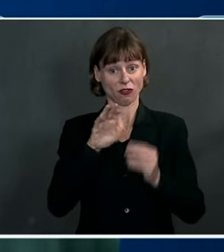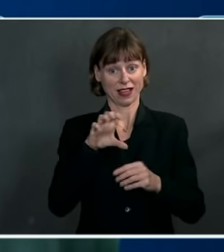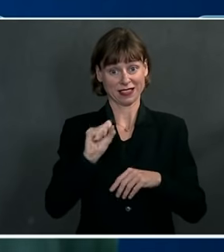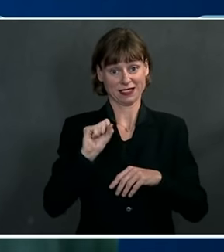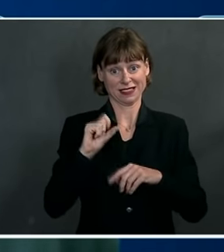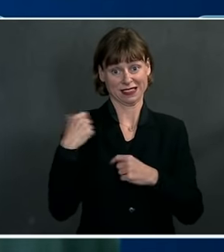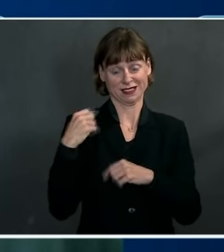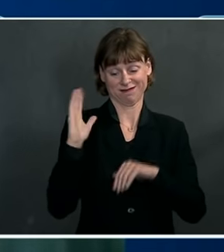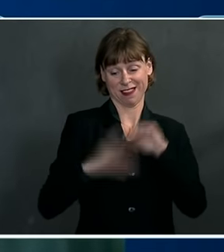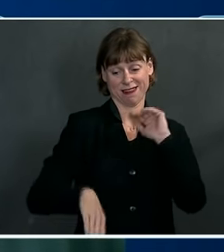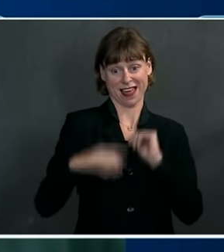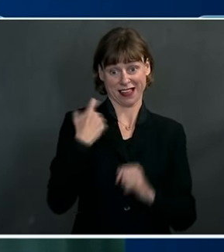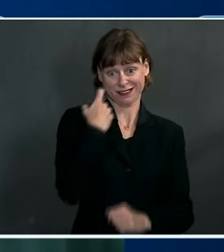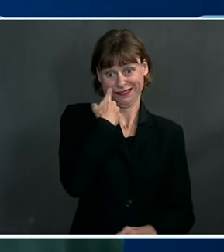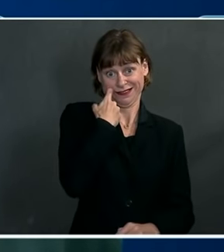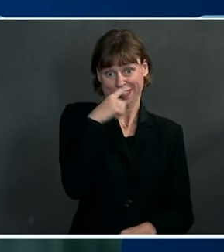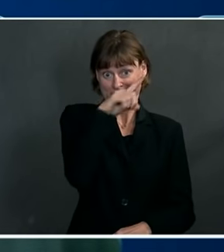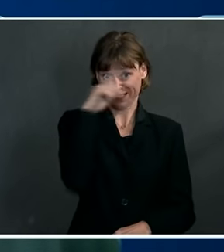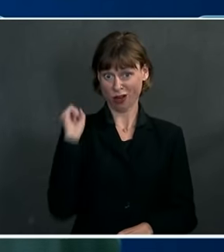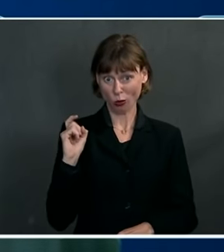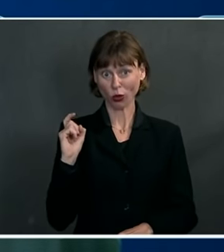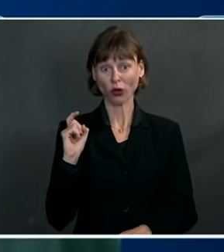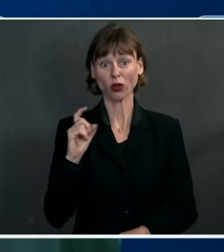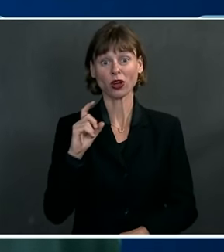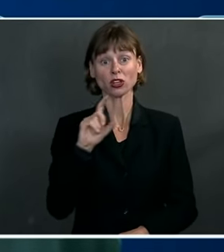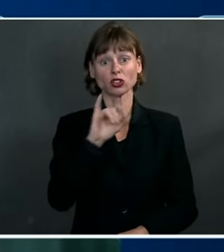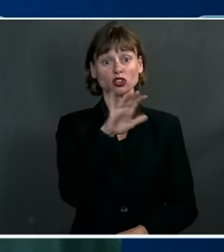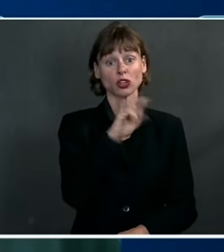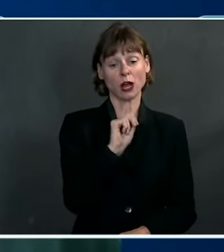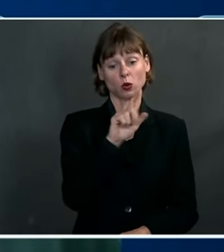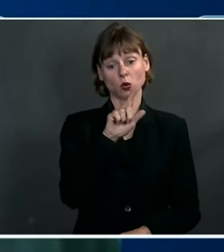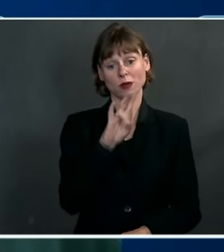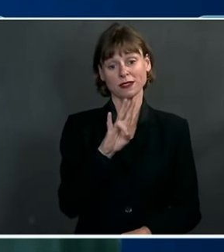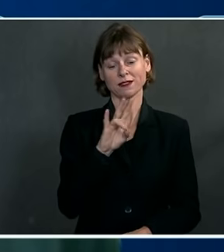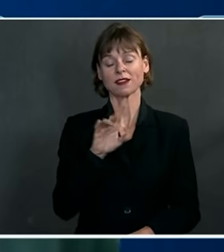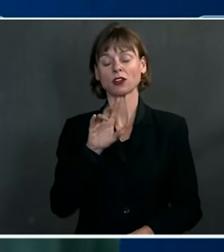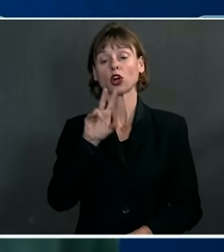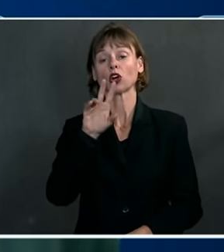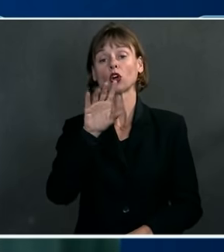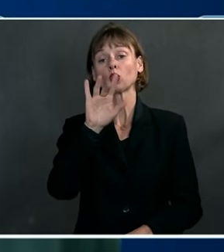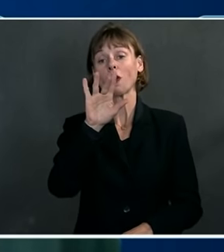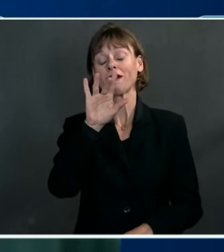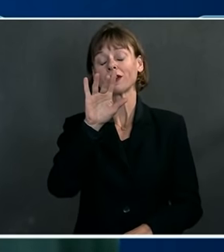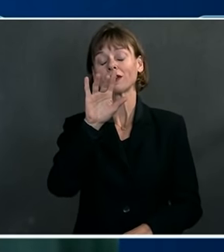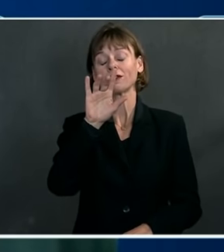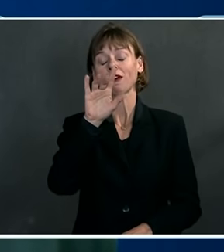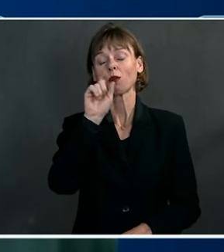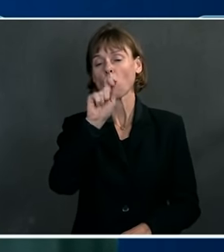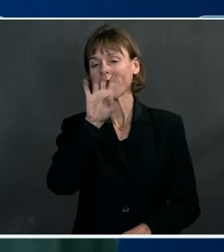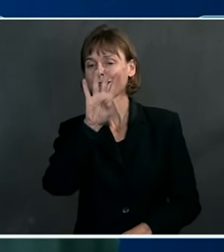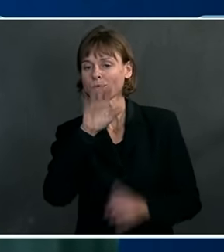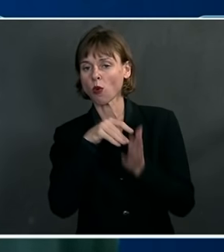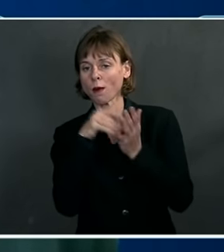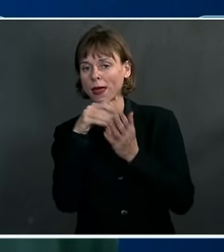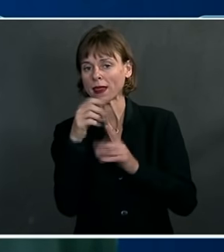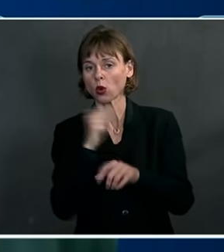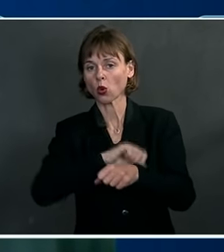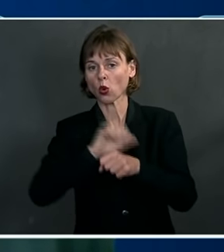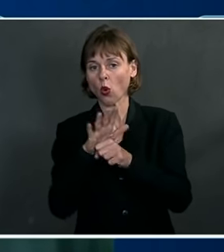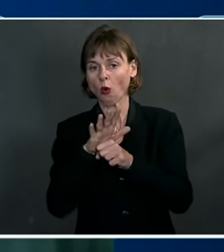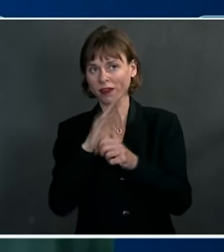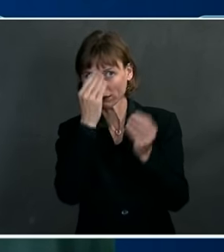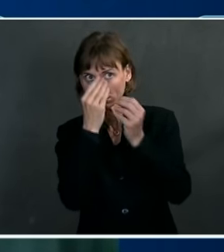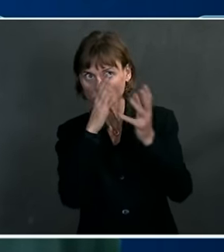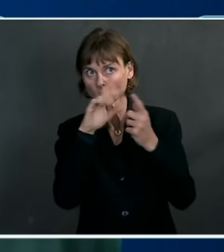the summer. Through January 27th, 25.4 million COVID-19 cases have been reported to